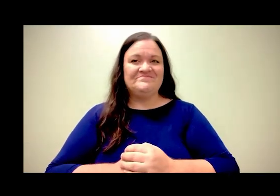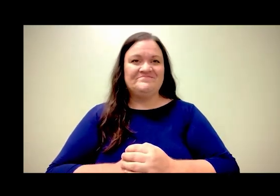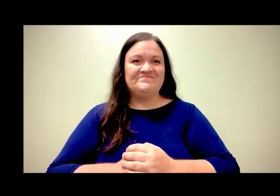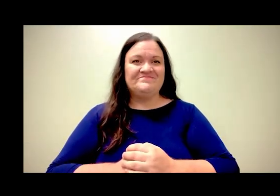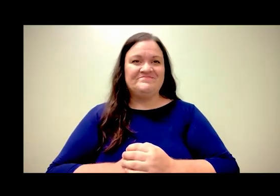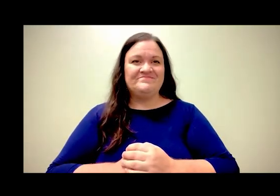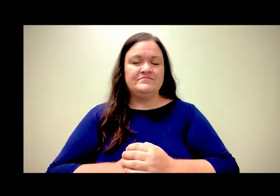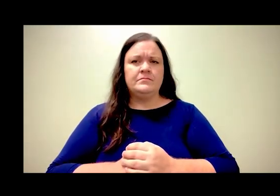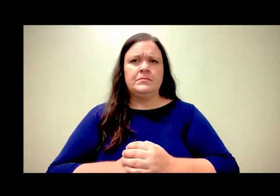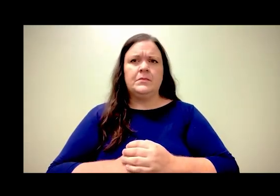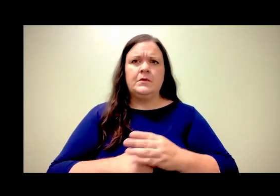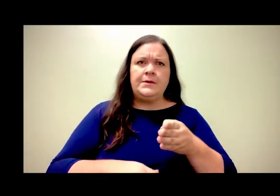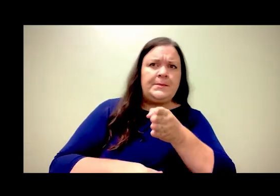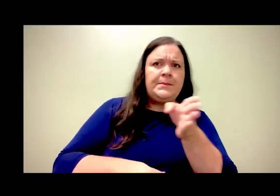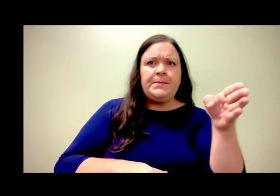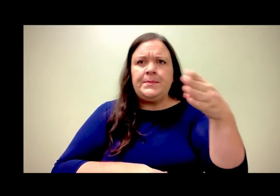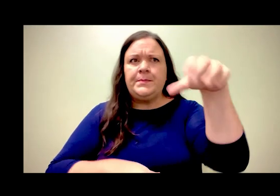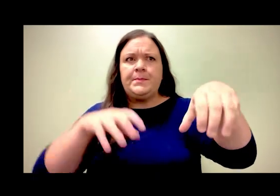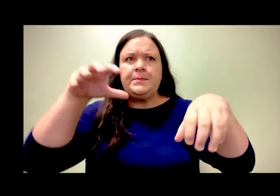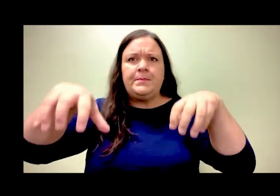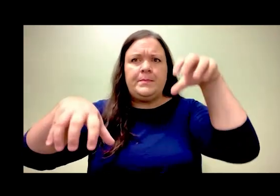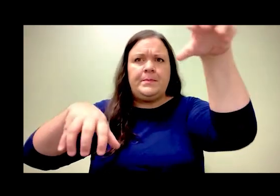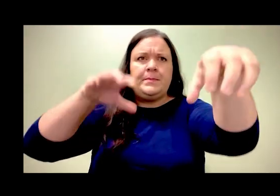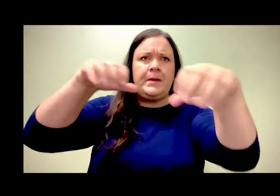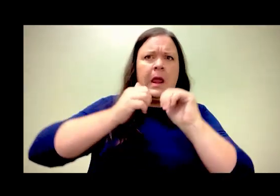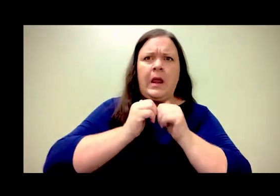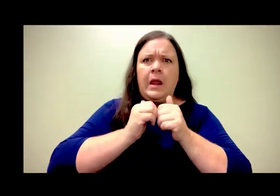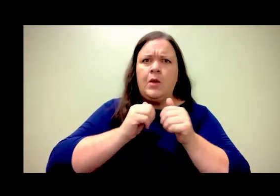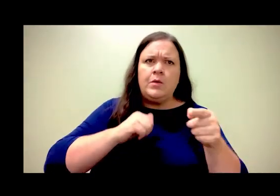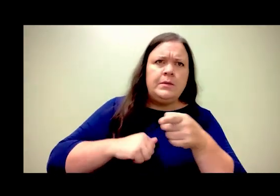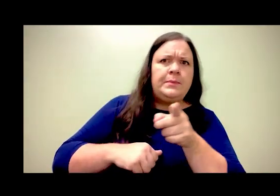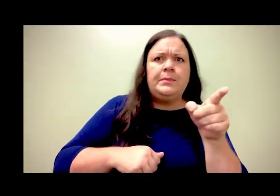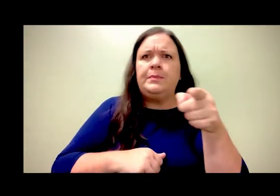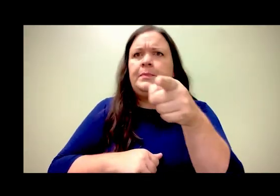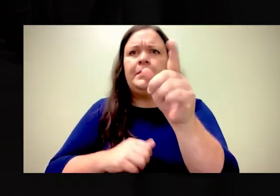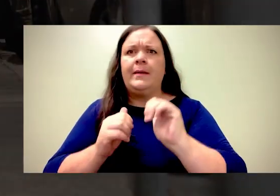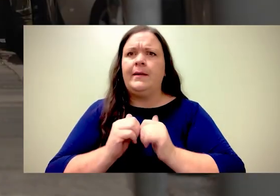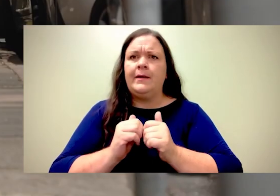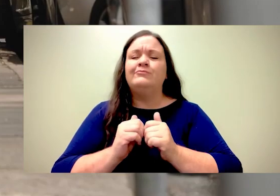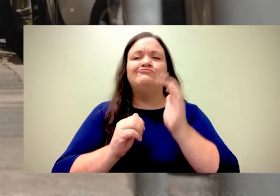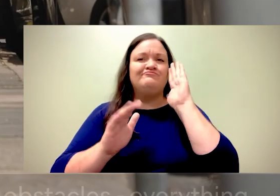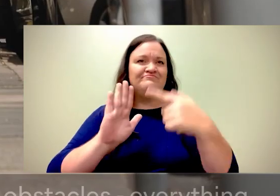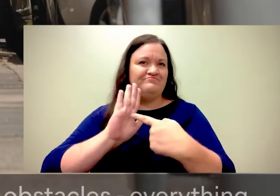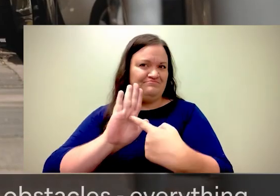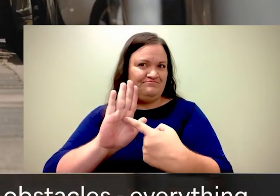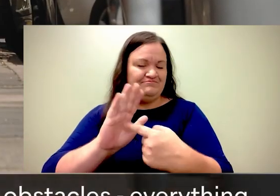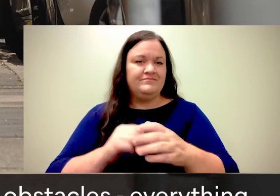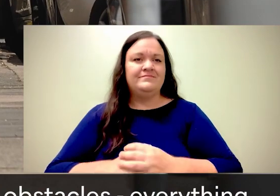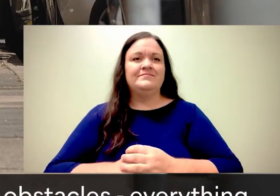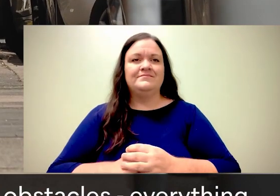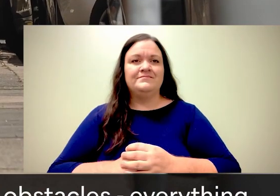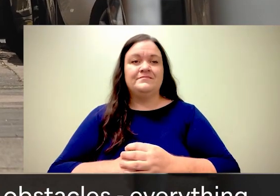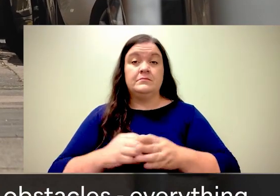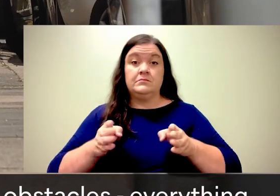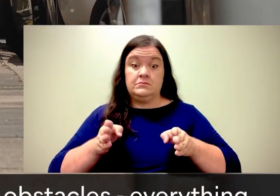Caption. Navigating obstacles. Pavements. A starship robot moves along a pavement on a sunny day towards